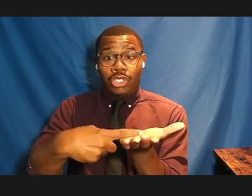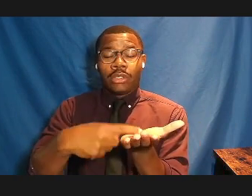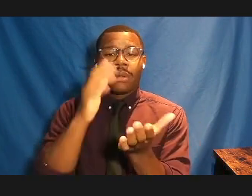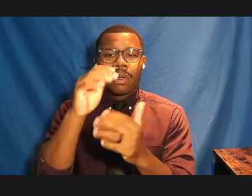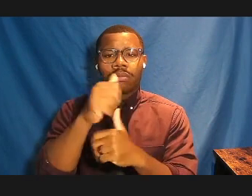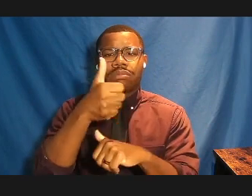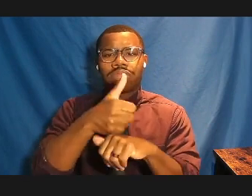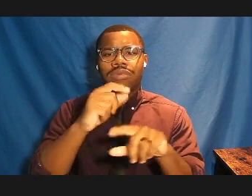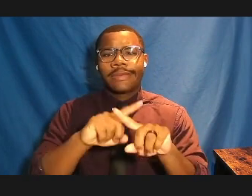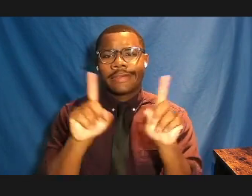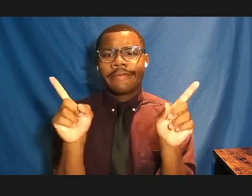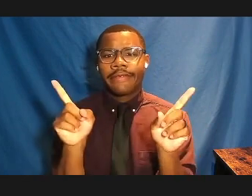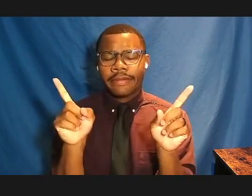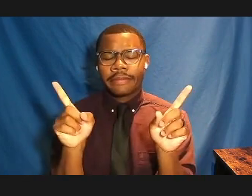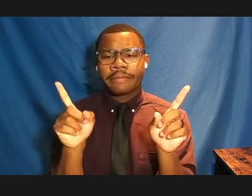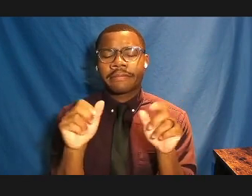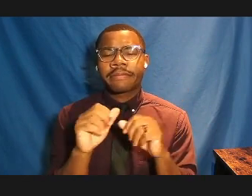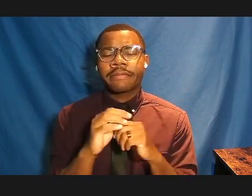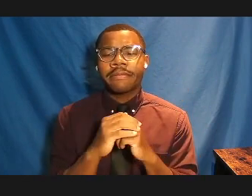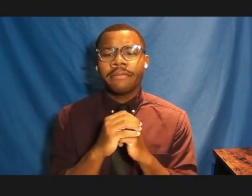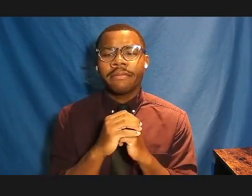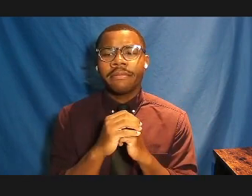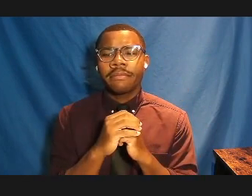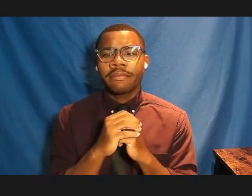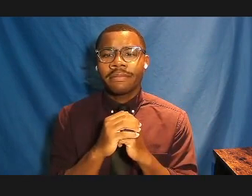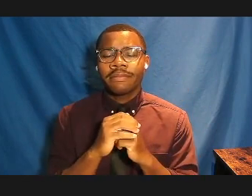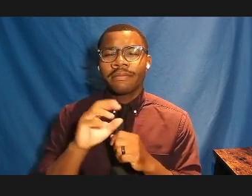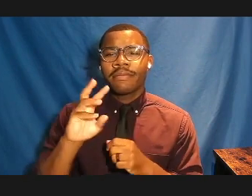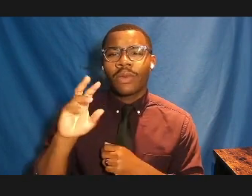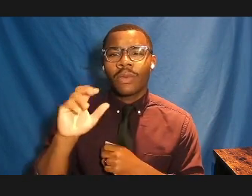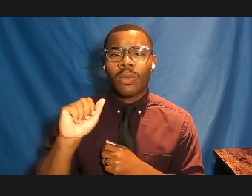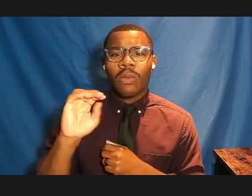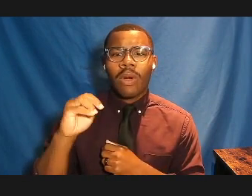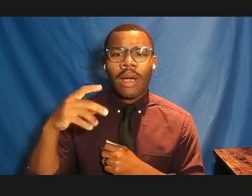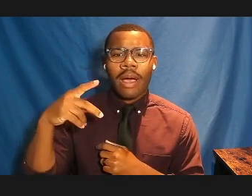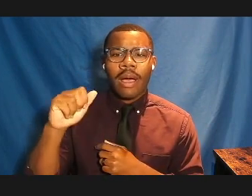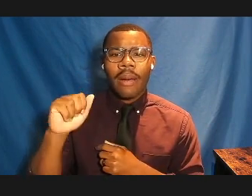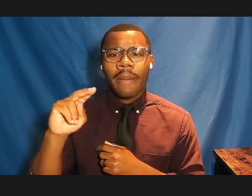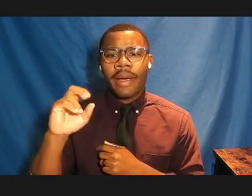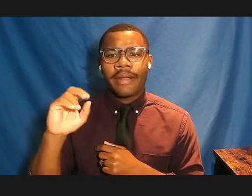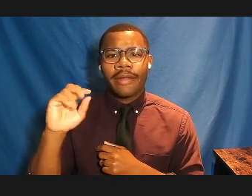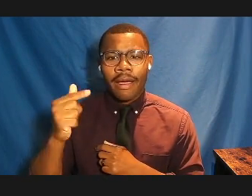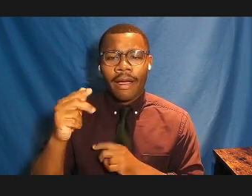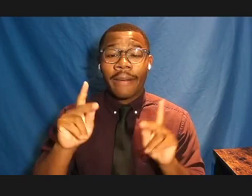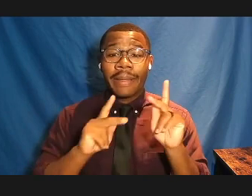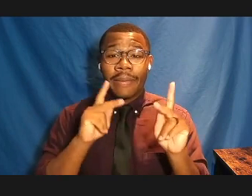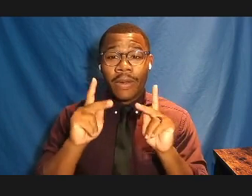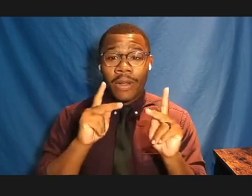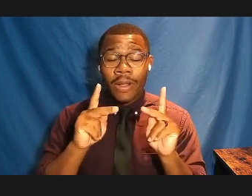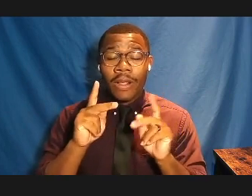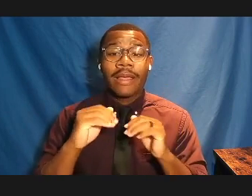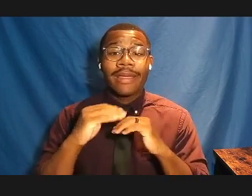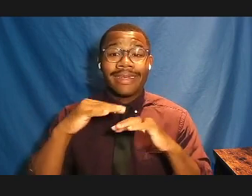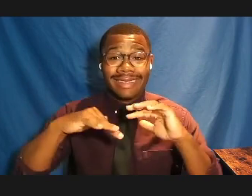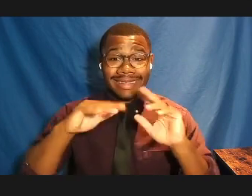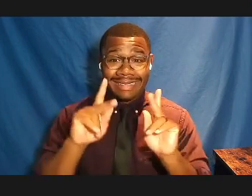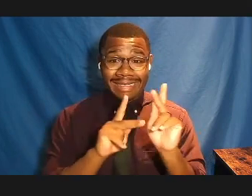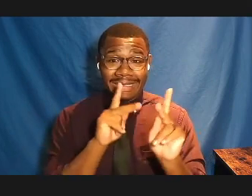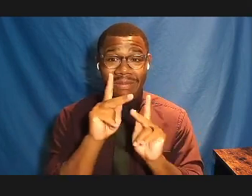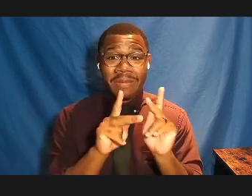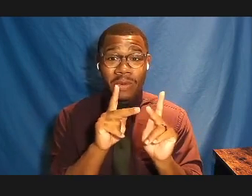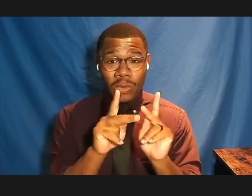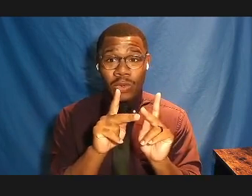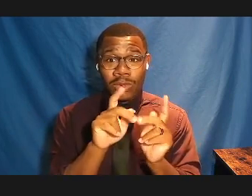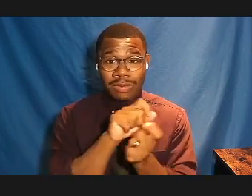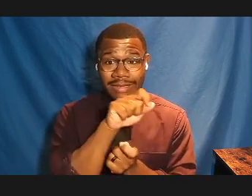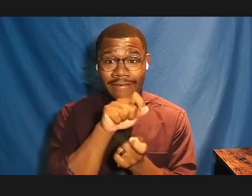you know, I think Wampanoag people, or Indigenous people strictly, depending on if it's a very